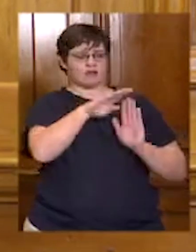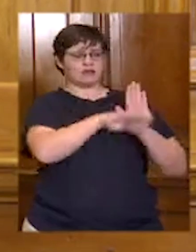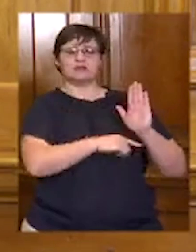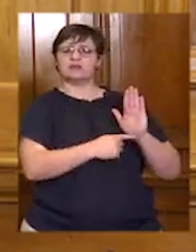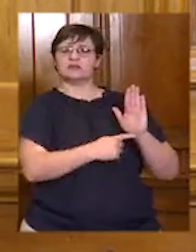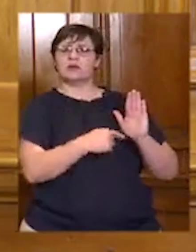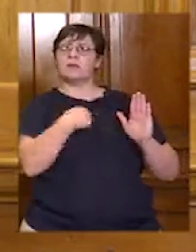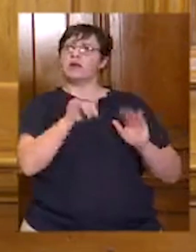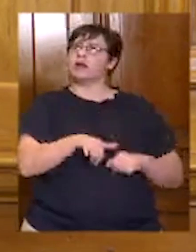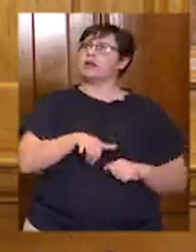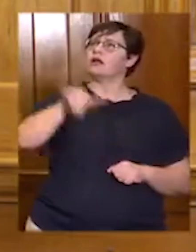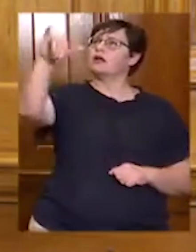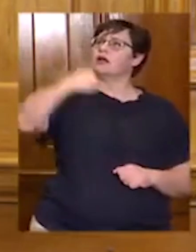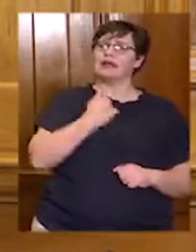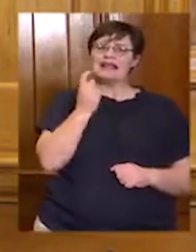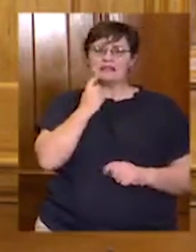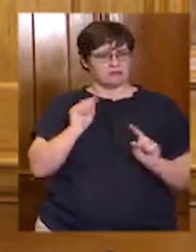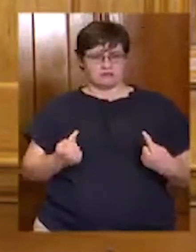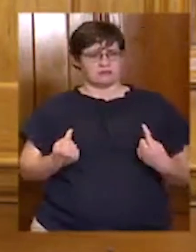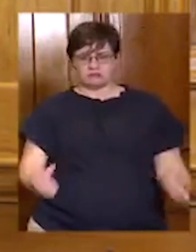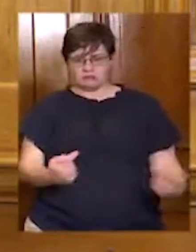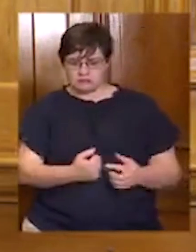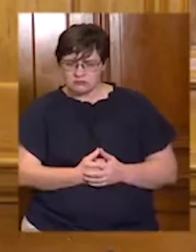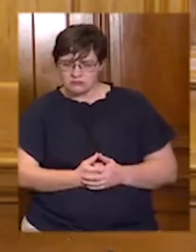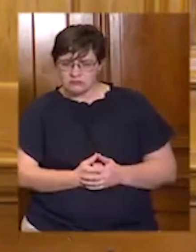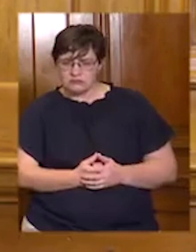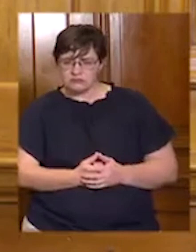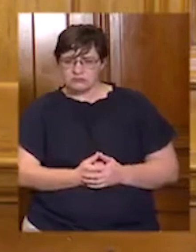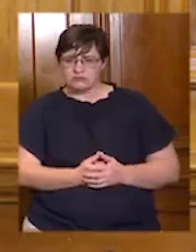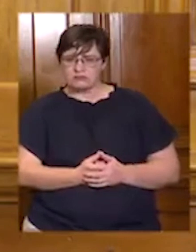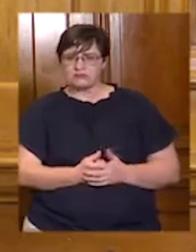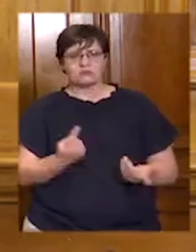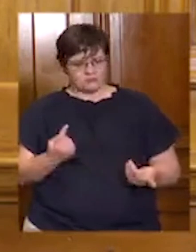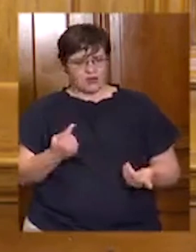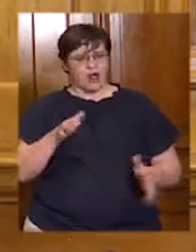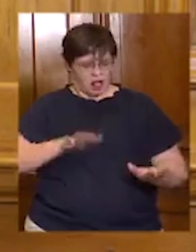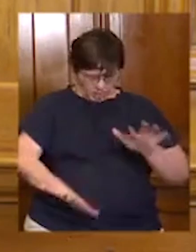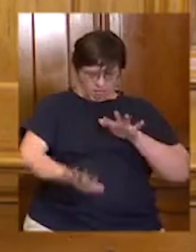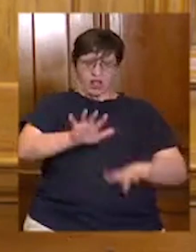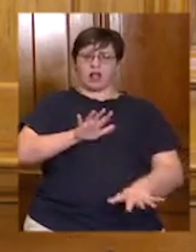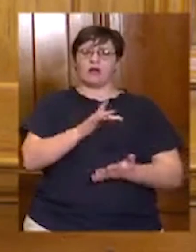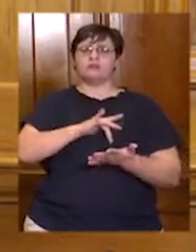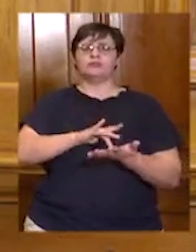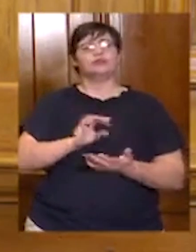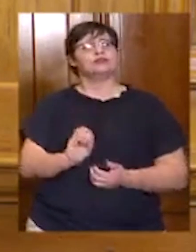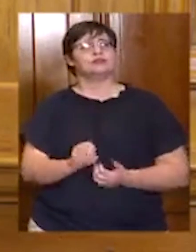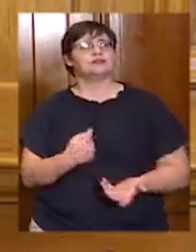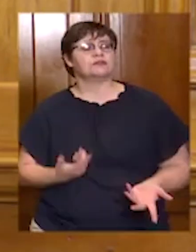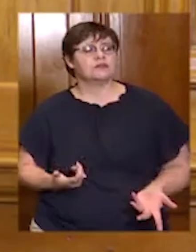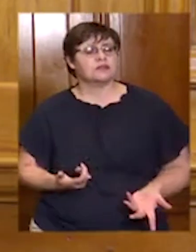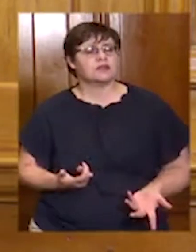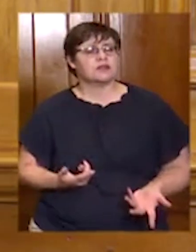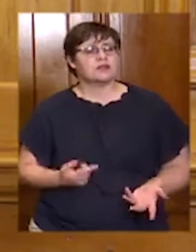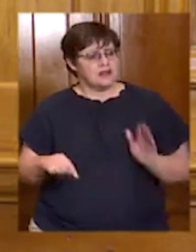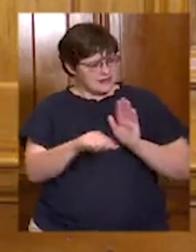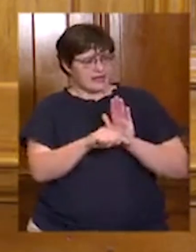preventing easy travel from South Africa. Now, this has put us in a disadvantaged position, since